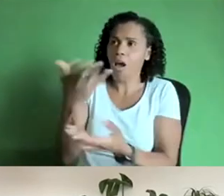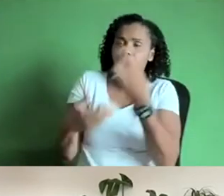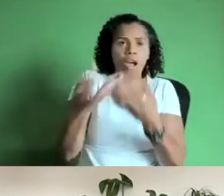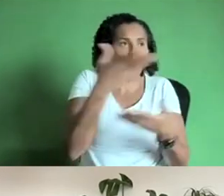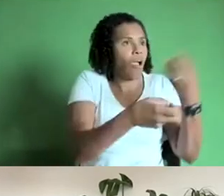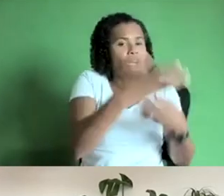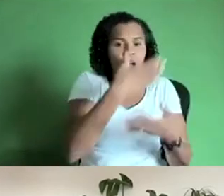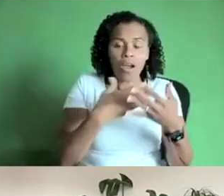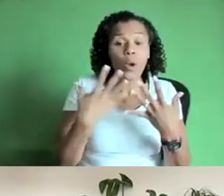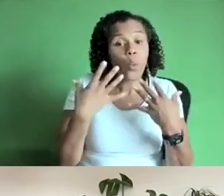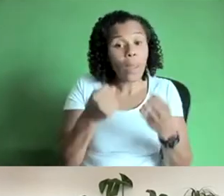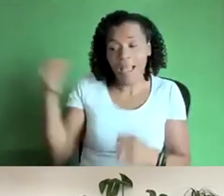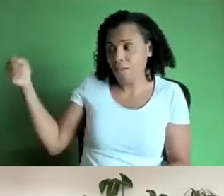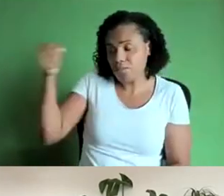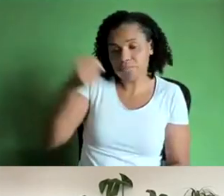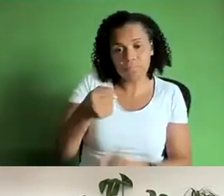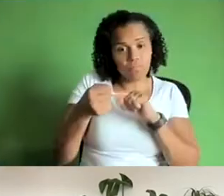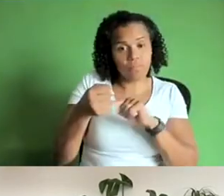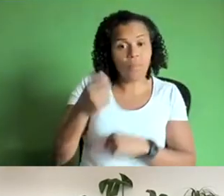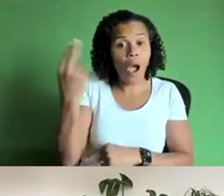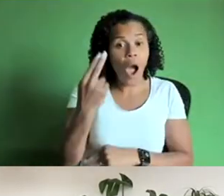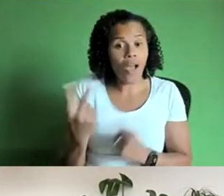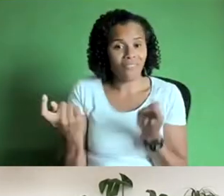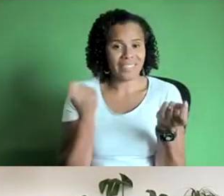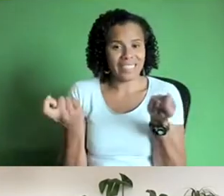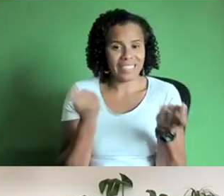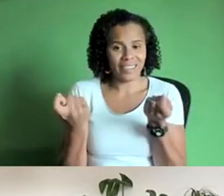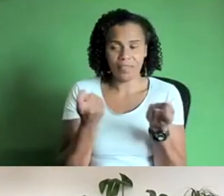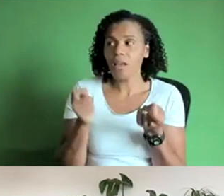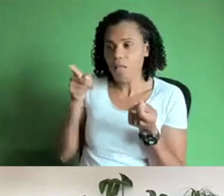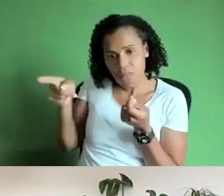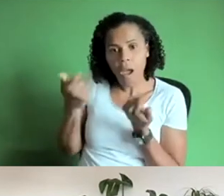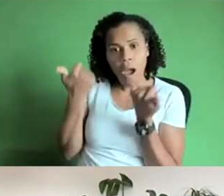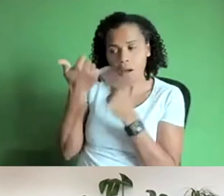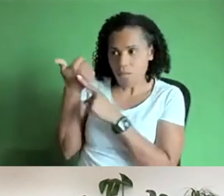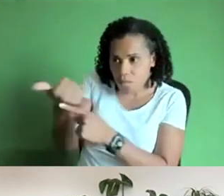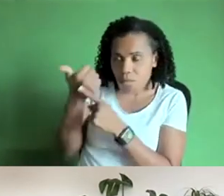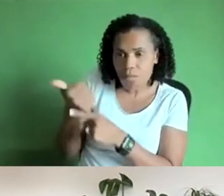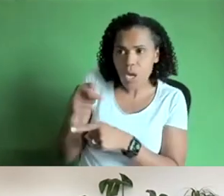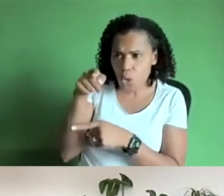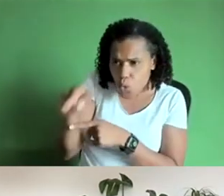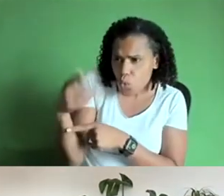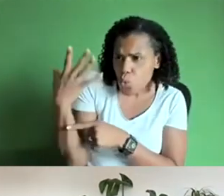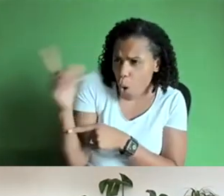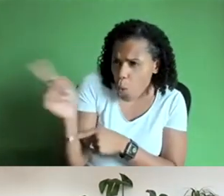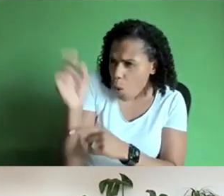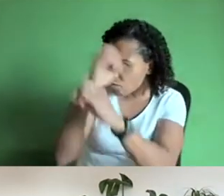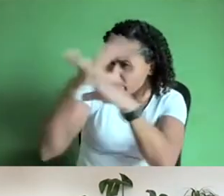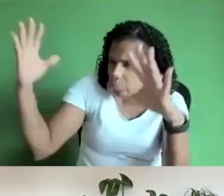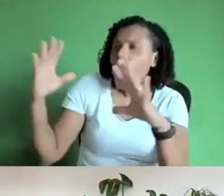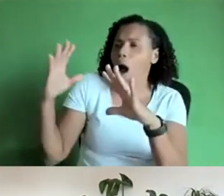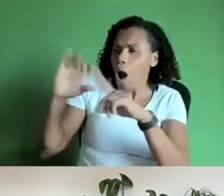sort of like help them support them in a way that helps them create that work as a body of work so